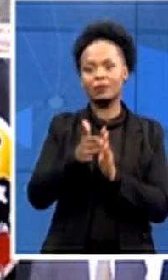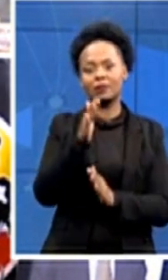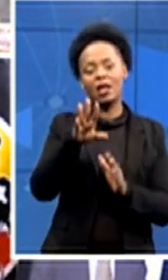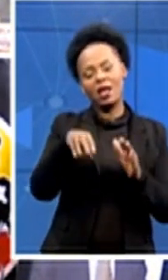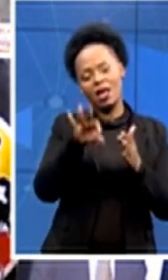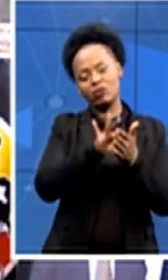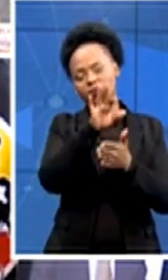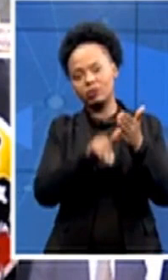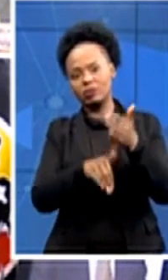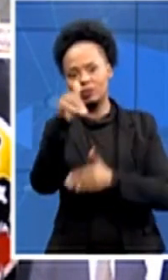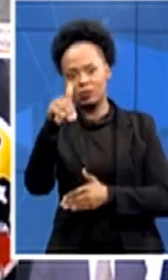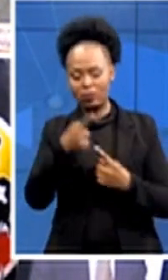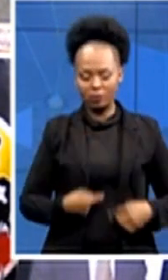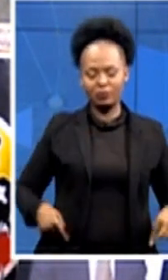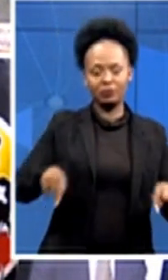Amen.